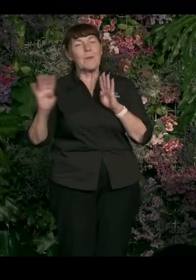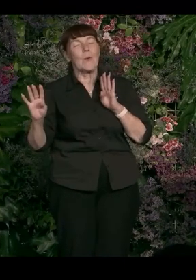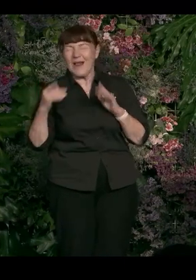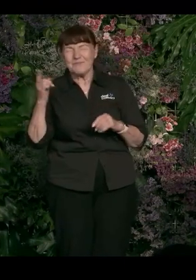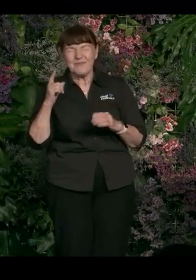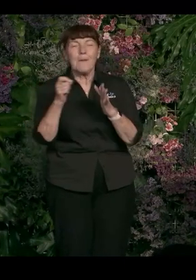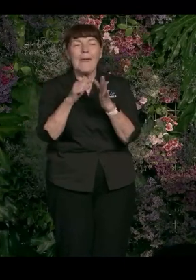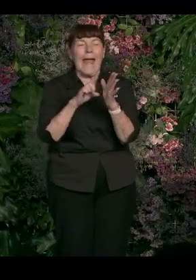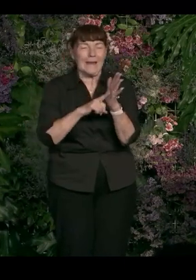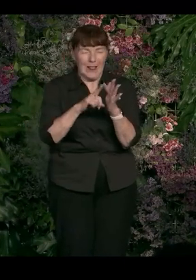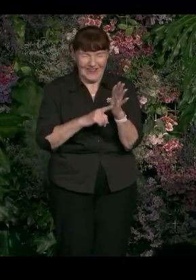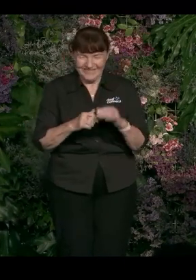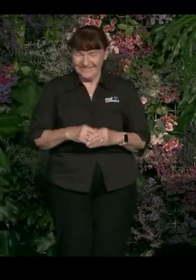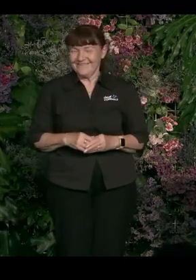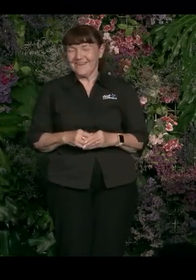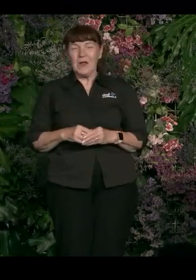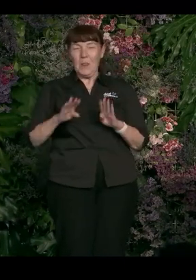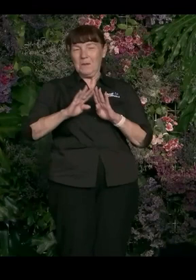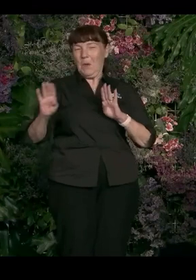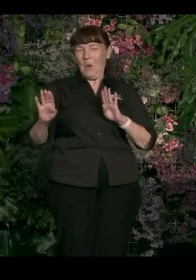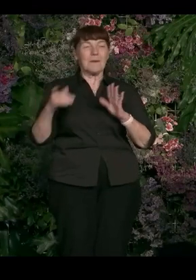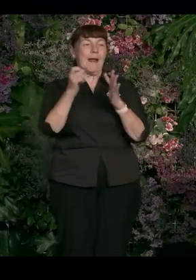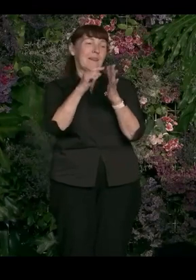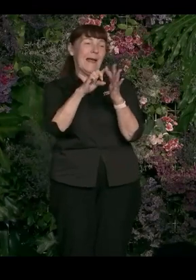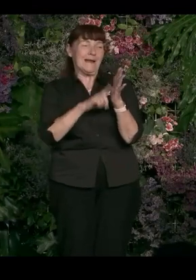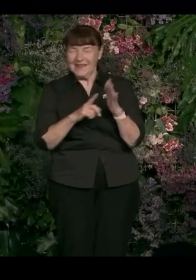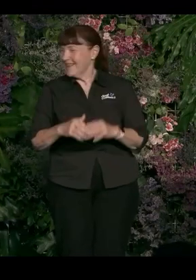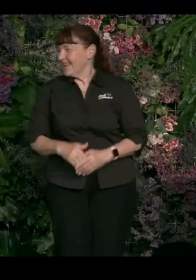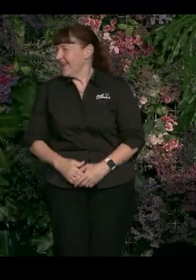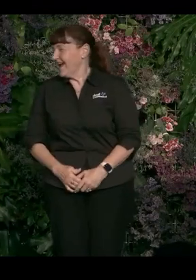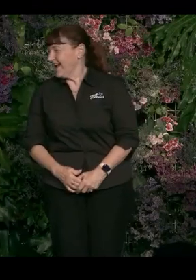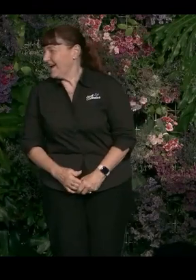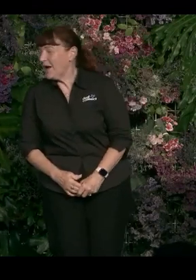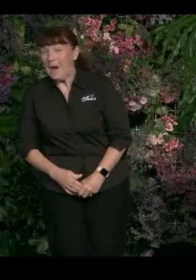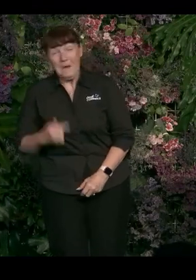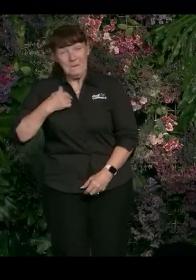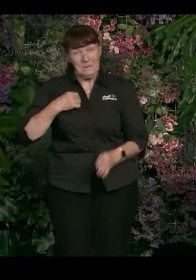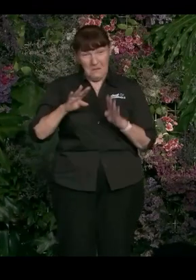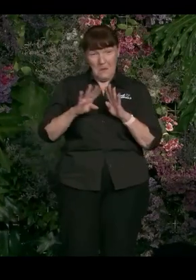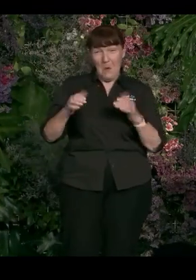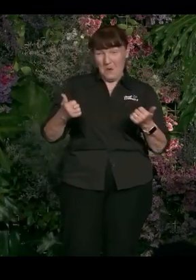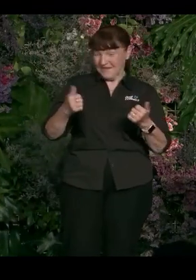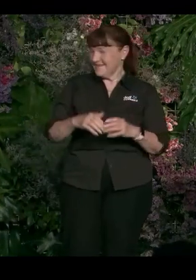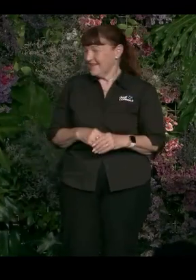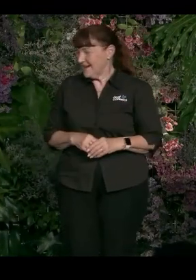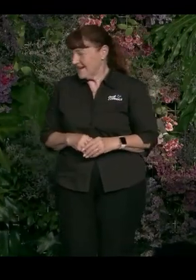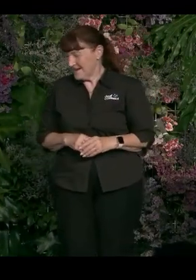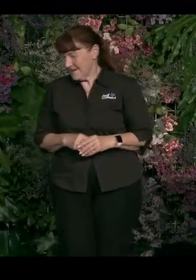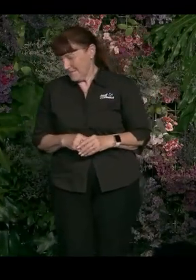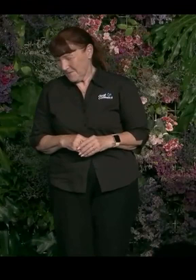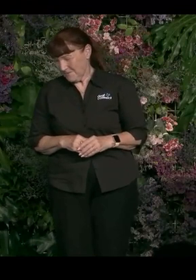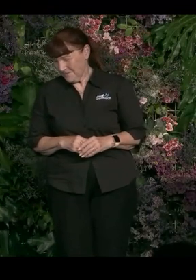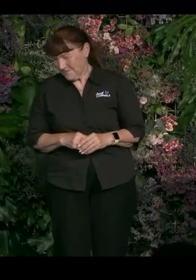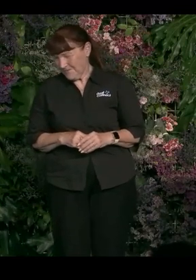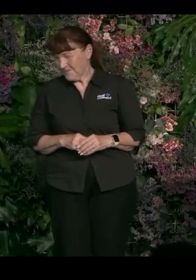the panel. The panel. The board? Oh, God. You don't need more people, Kate. Come on. I've any board meetings, basically. It's